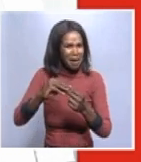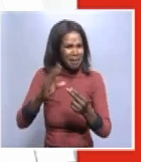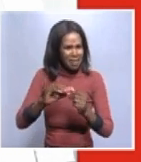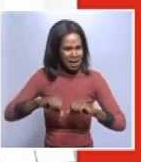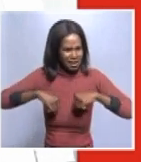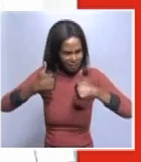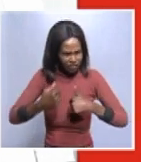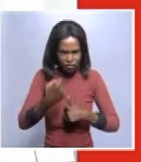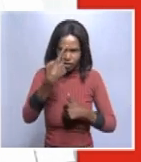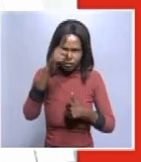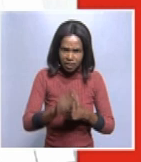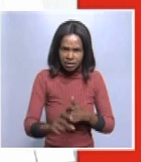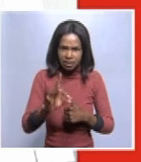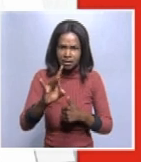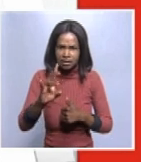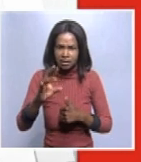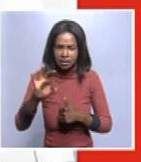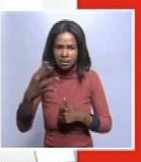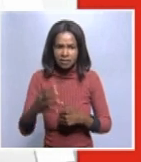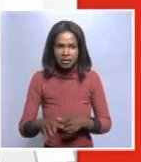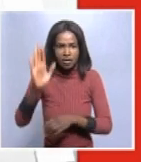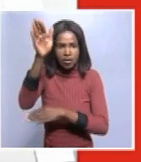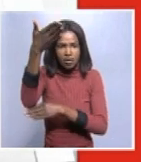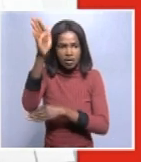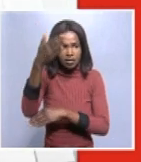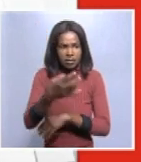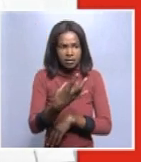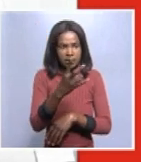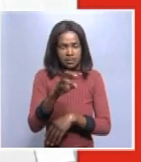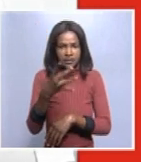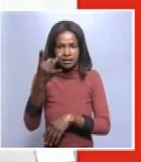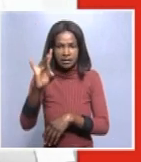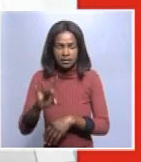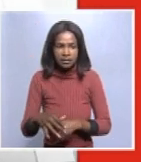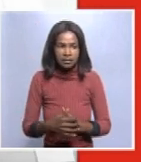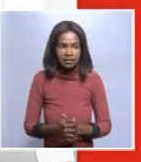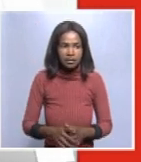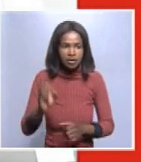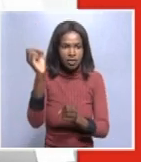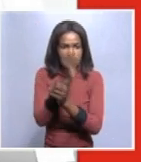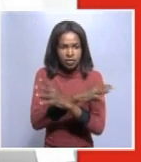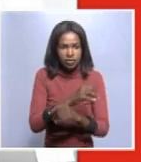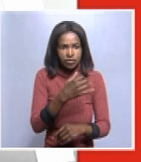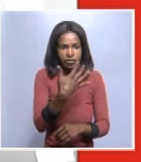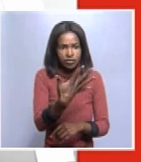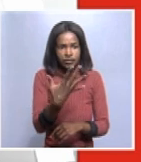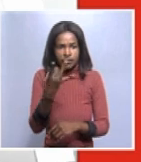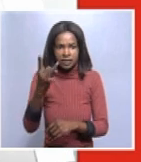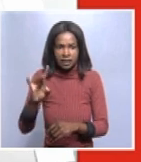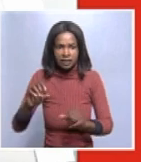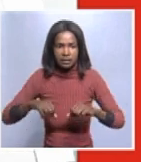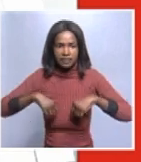,894, Ohangwena, 78, Oshikoto, 58,